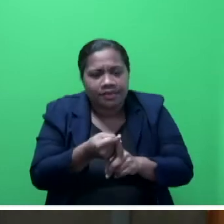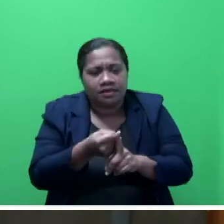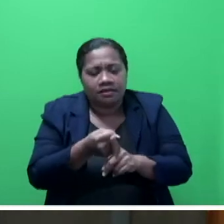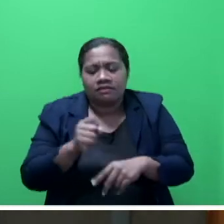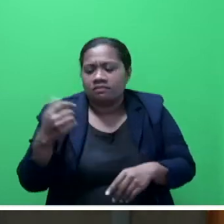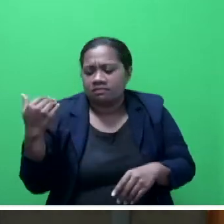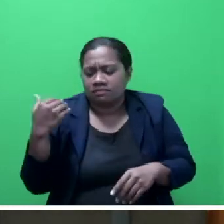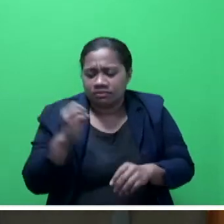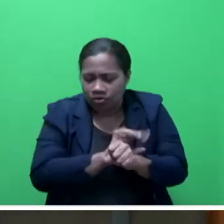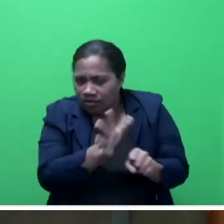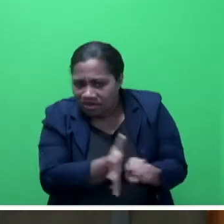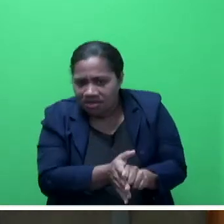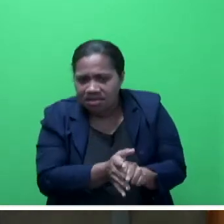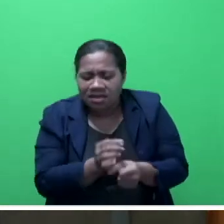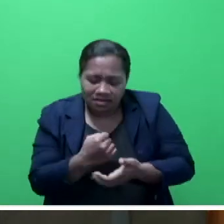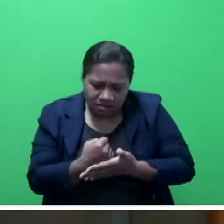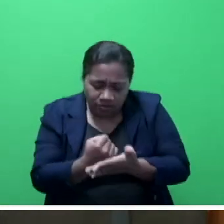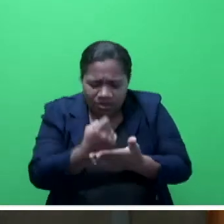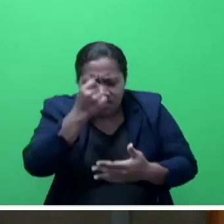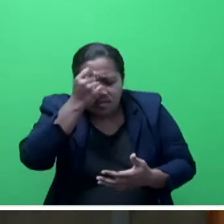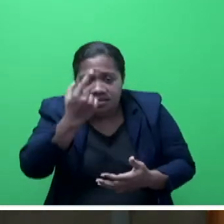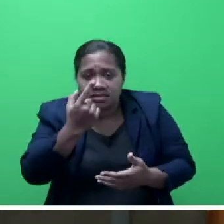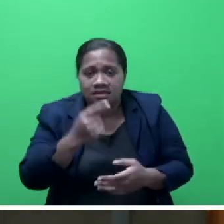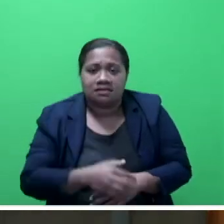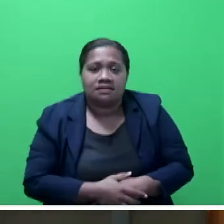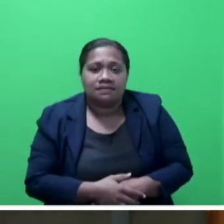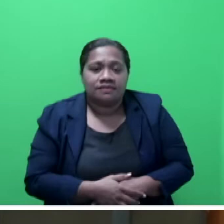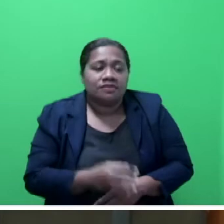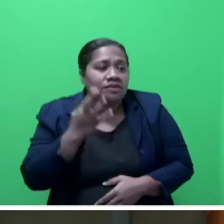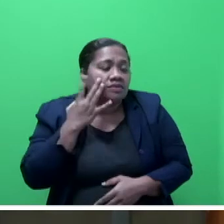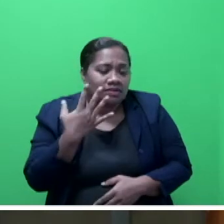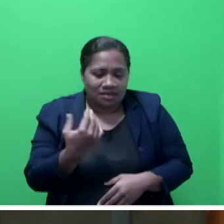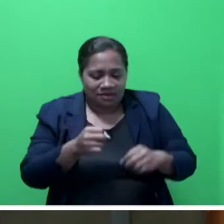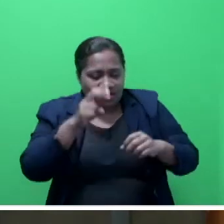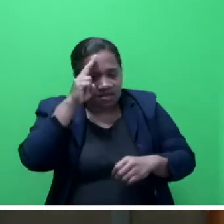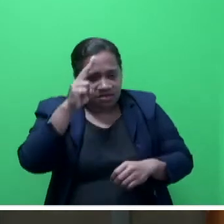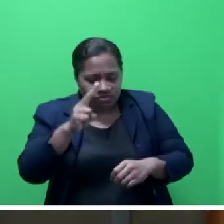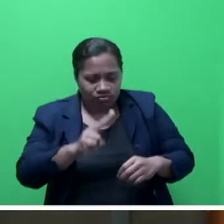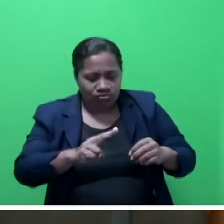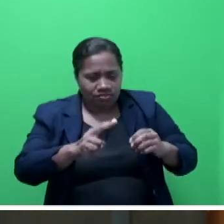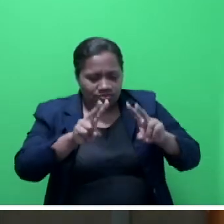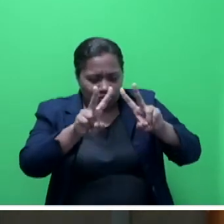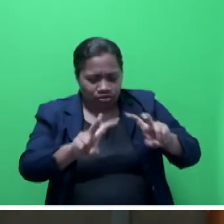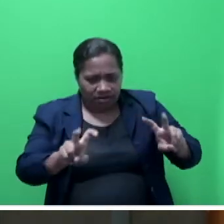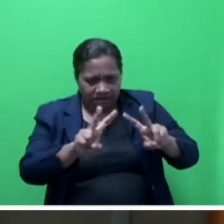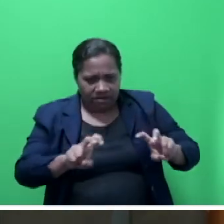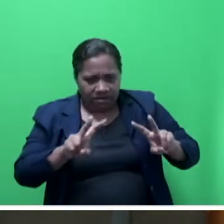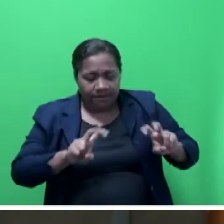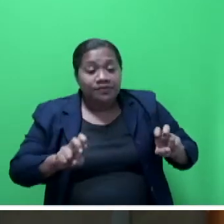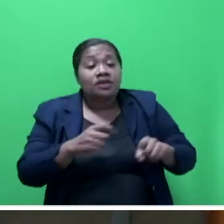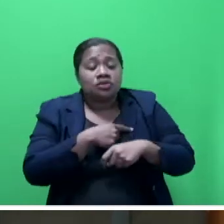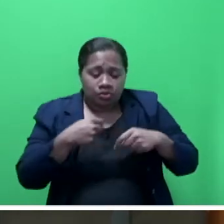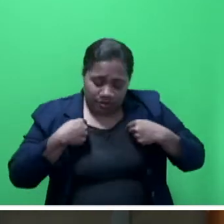support and understanding during the initial nationwide survey. Mr Speaker Say, as we